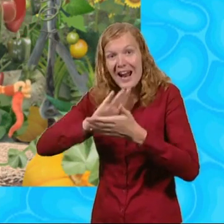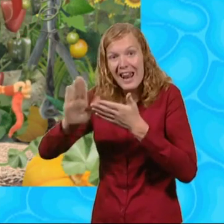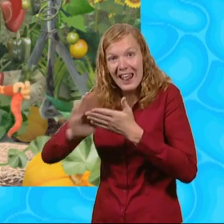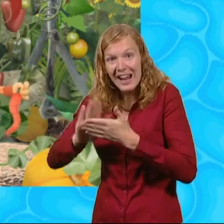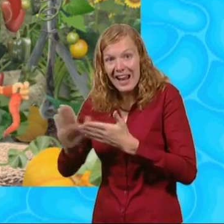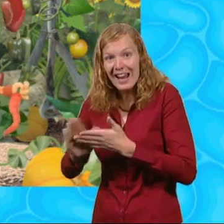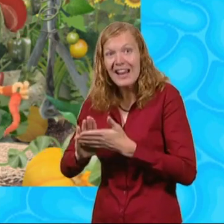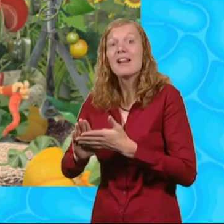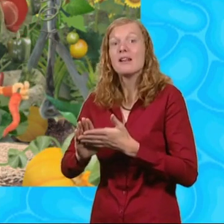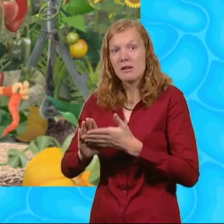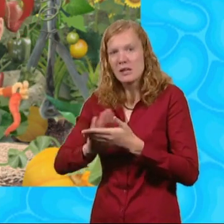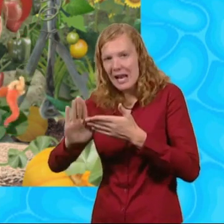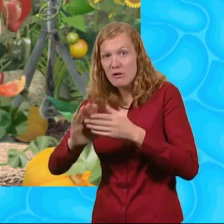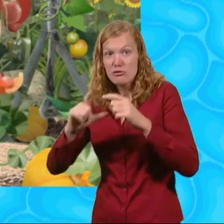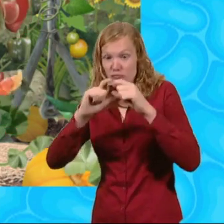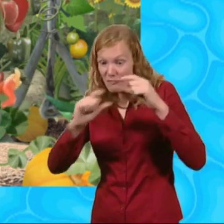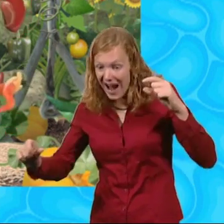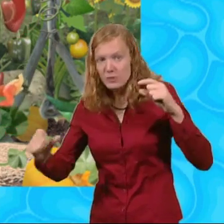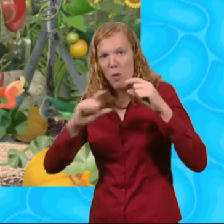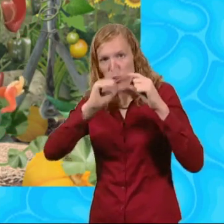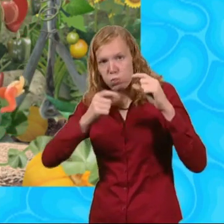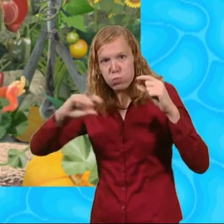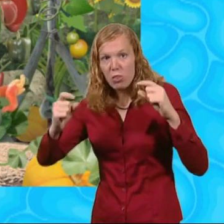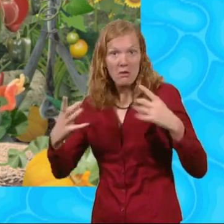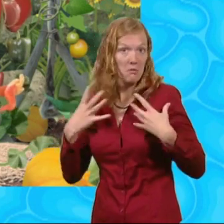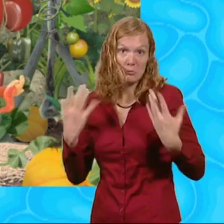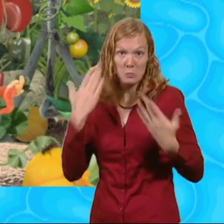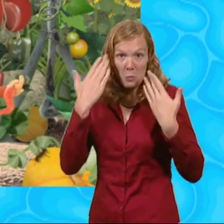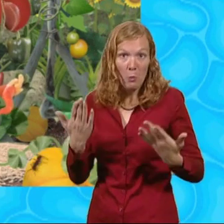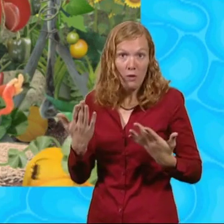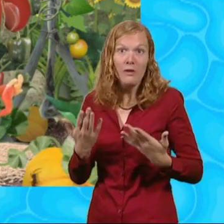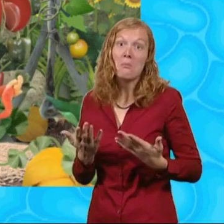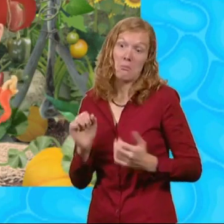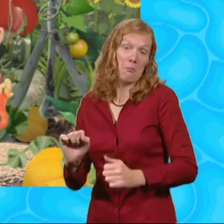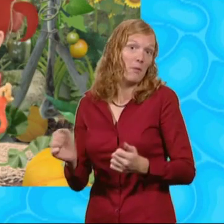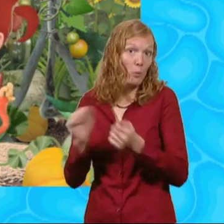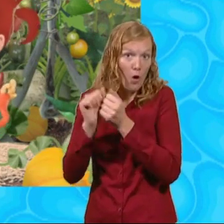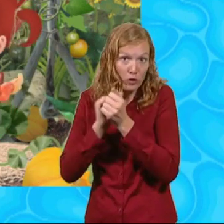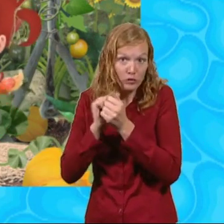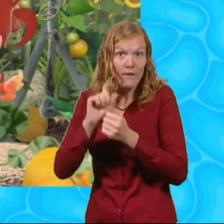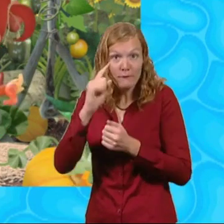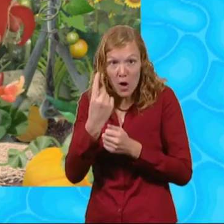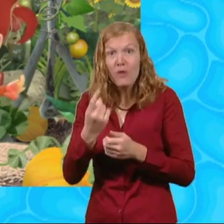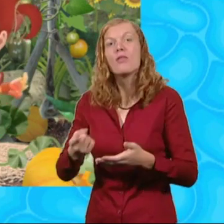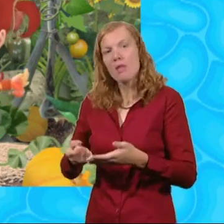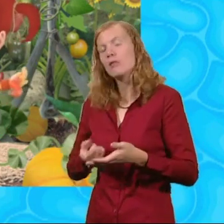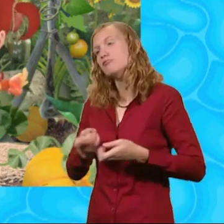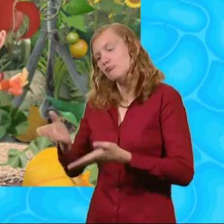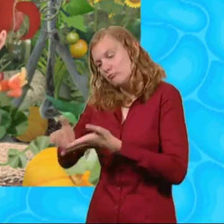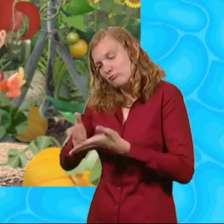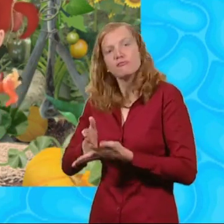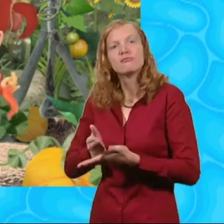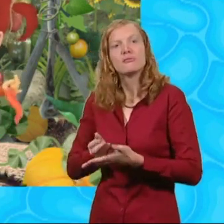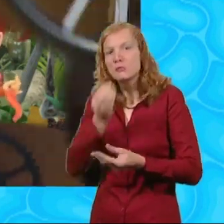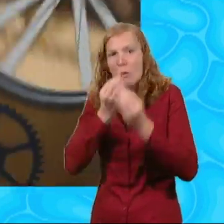first. Straight or crooked, come what may. Wash it first, then chomp away!